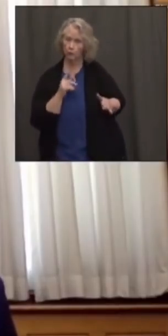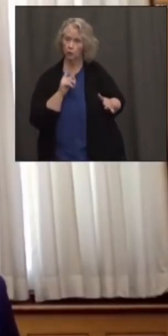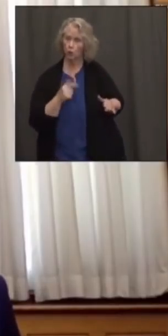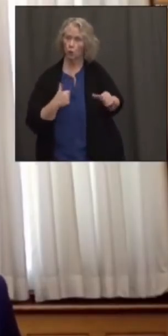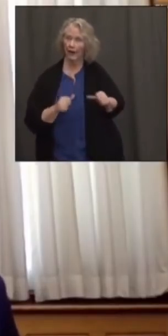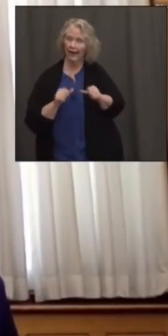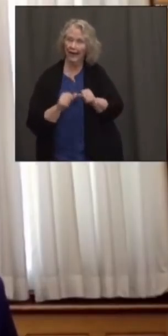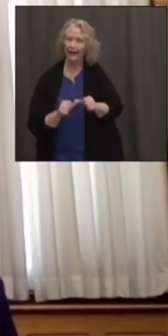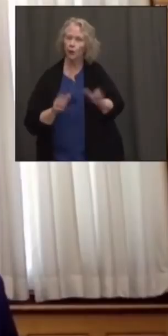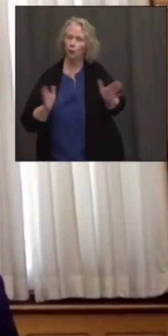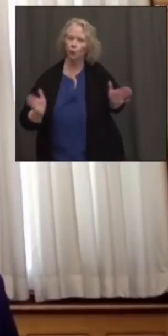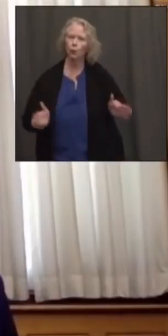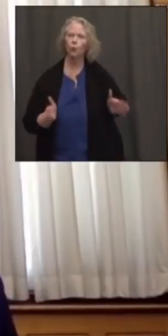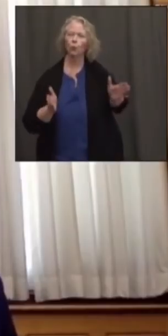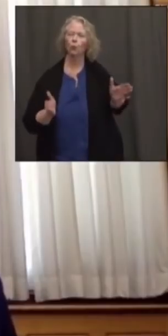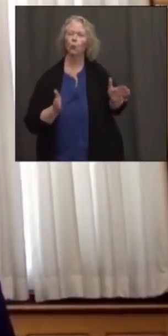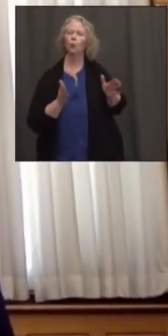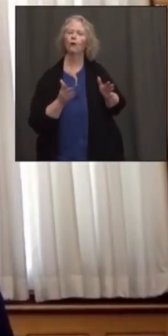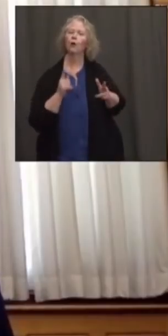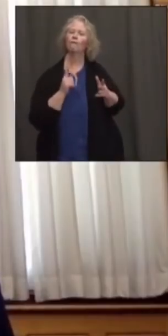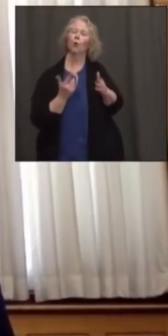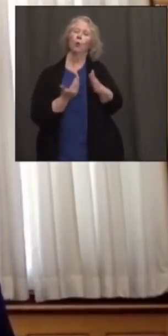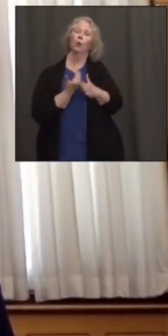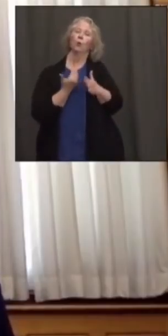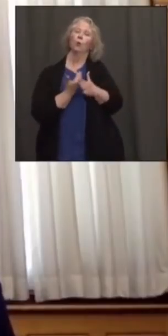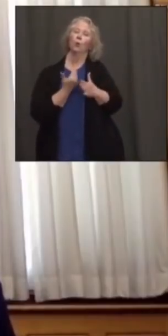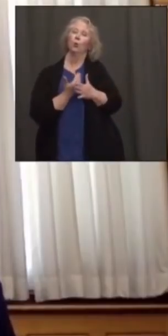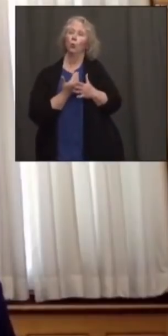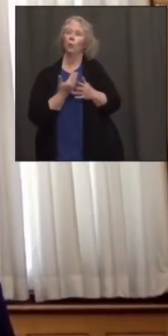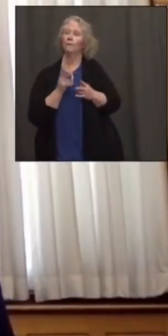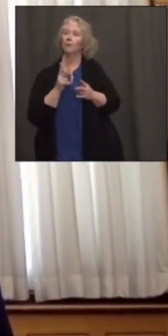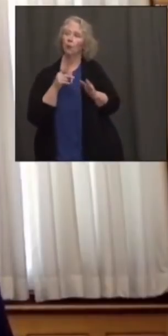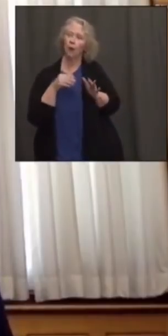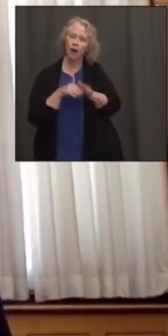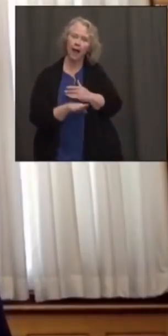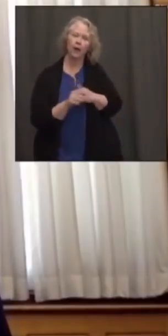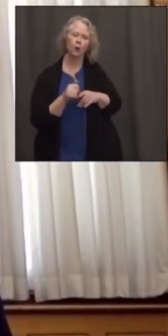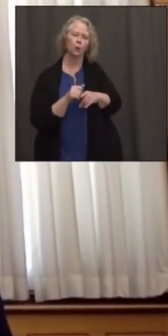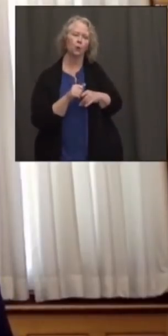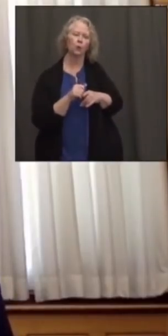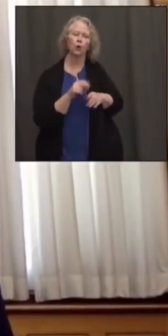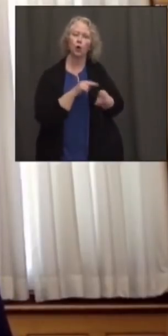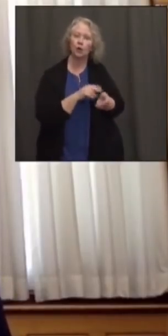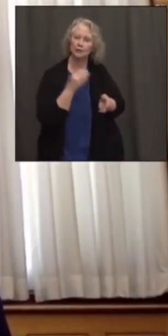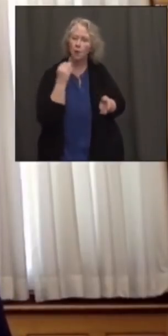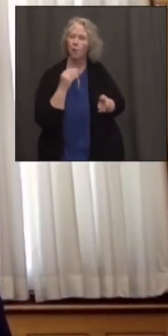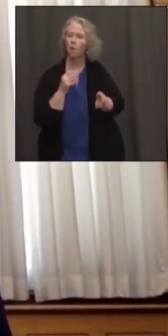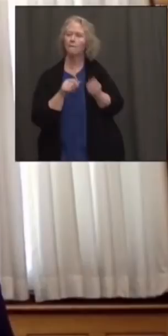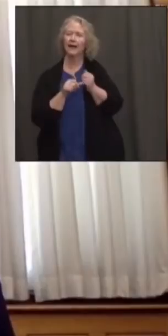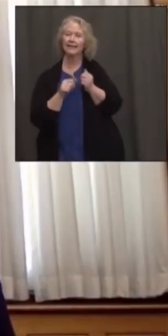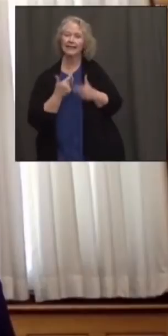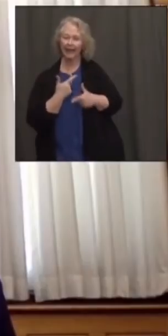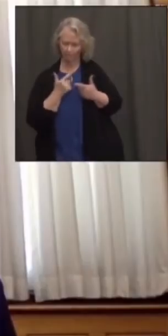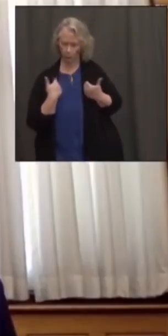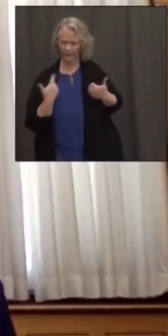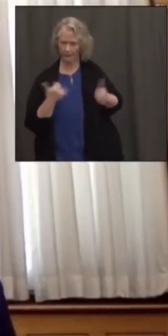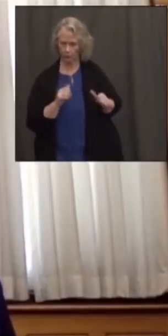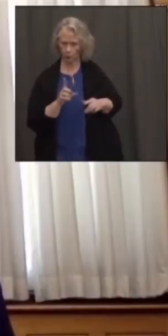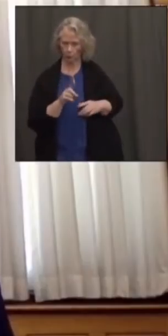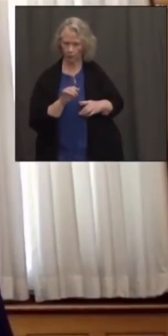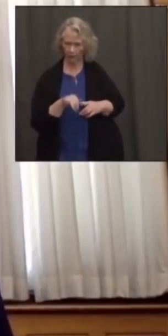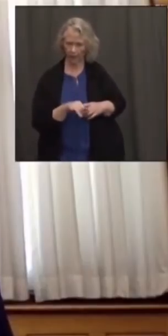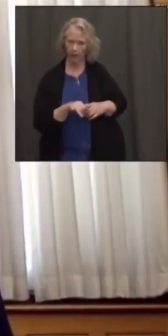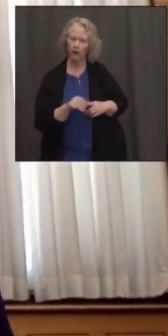continuing to vaccinate new admissions to our nursing homes, our assisted living facilities, that work continues in strong